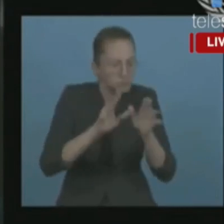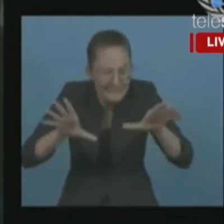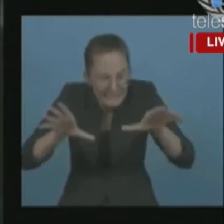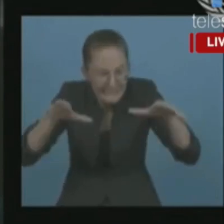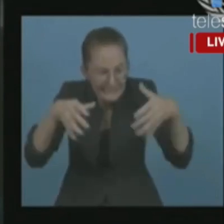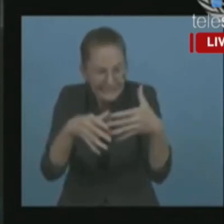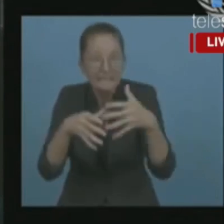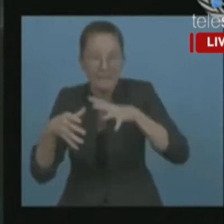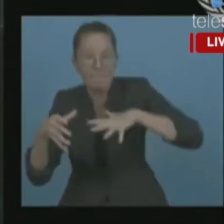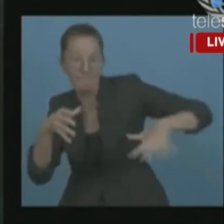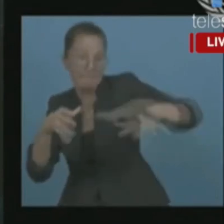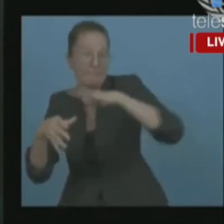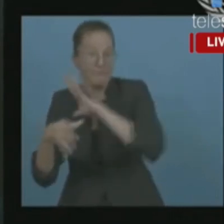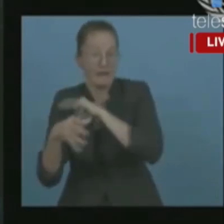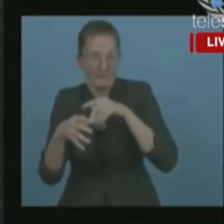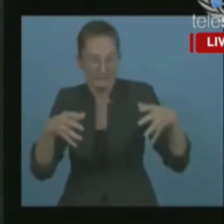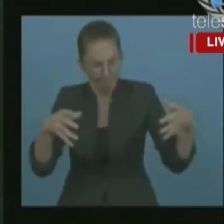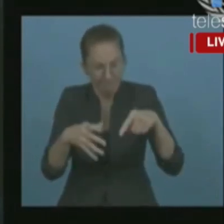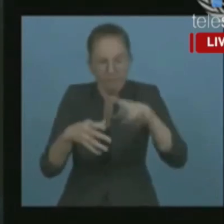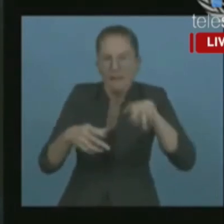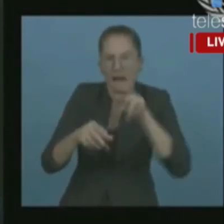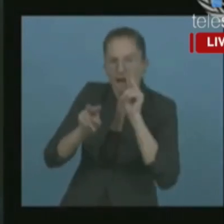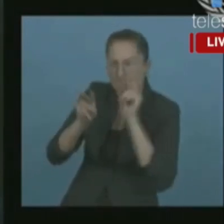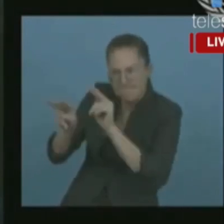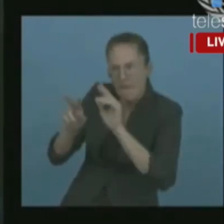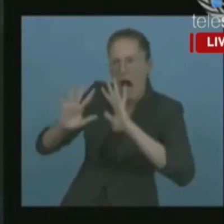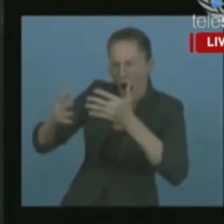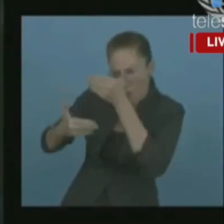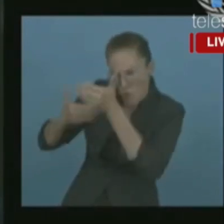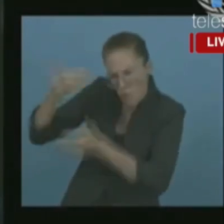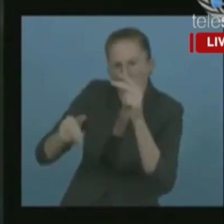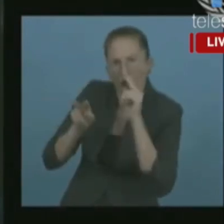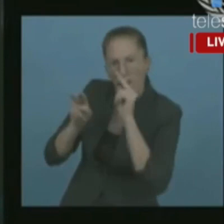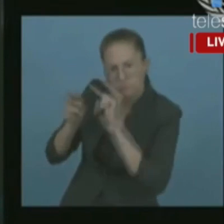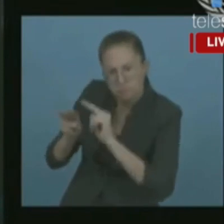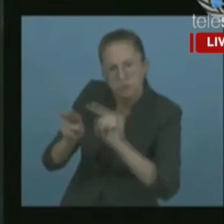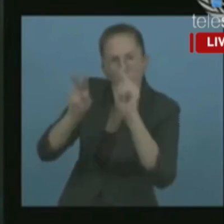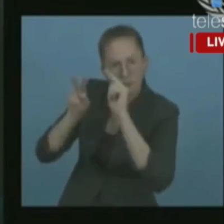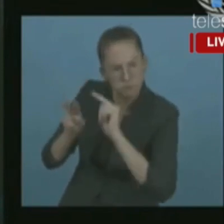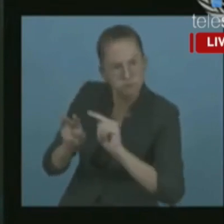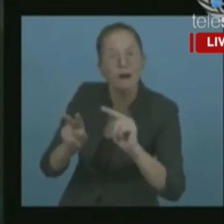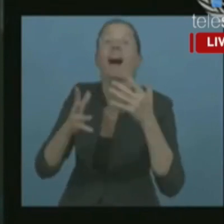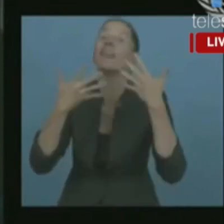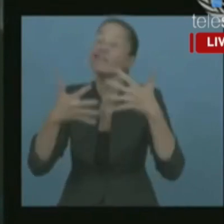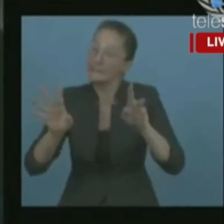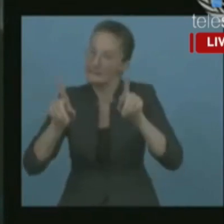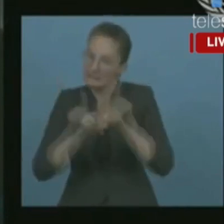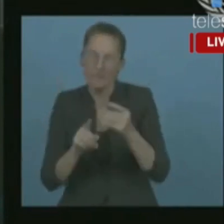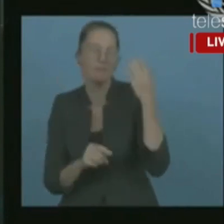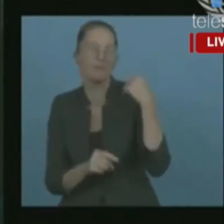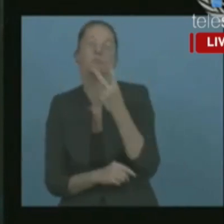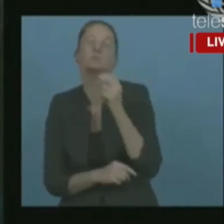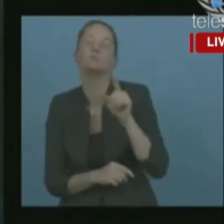2030, and we are talking about priorities of sustainable development in some areas.